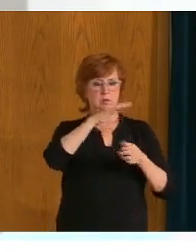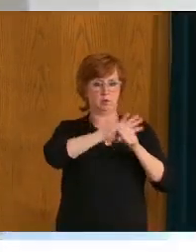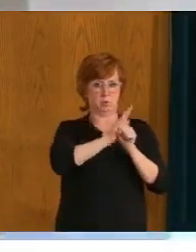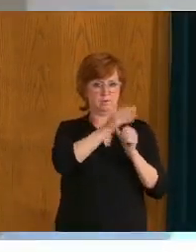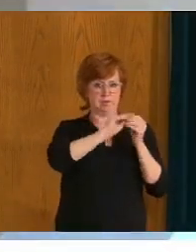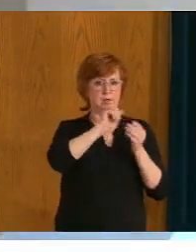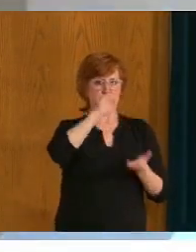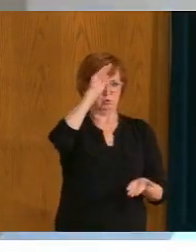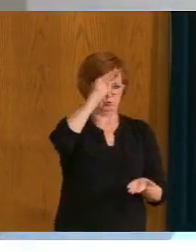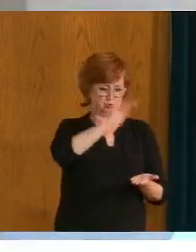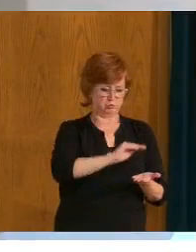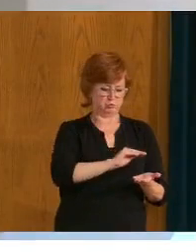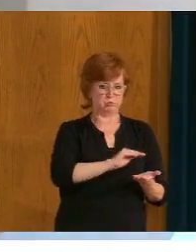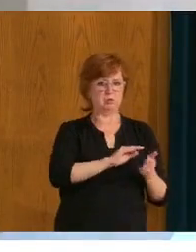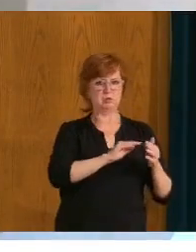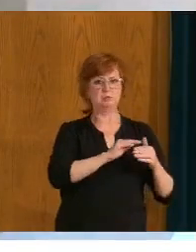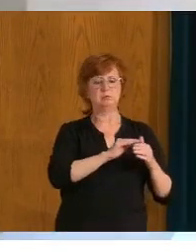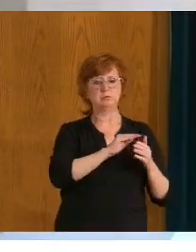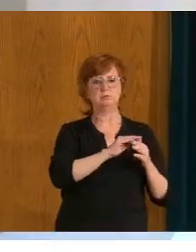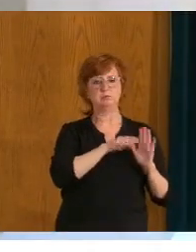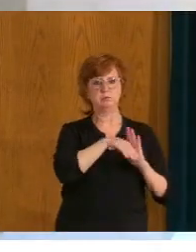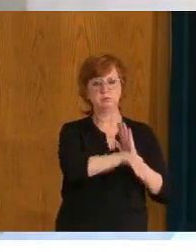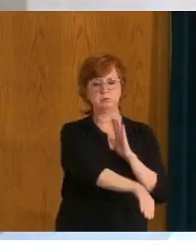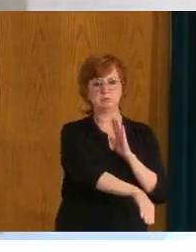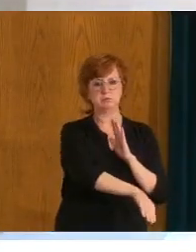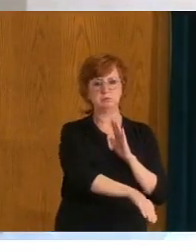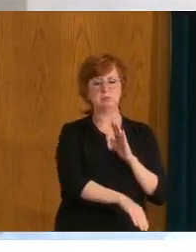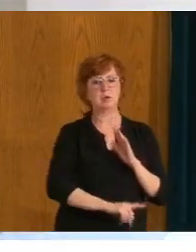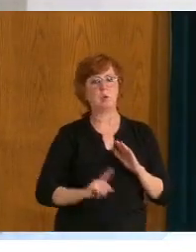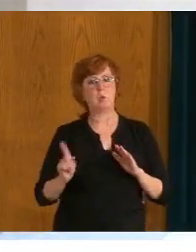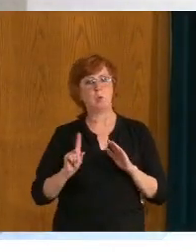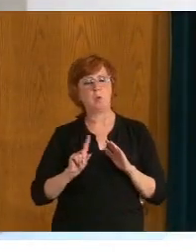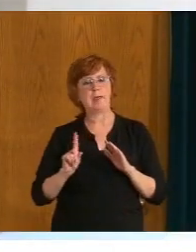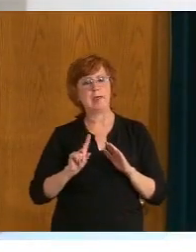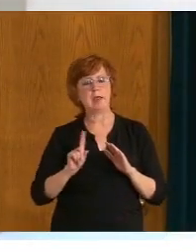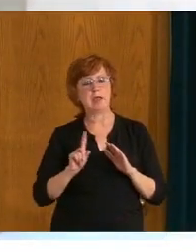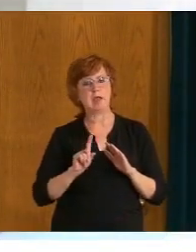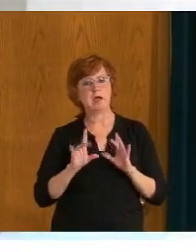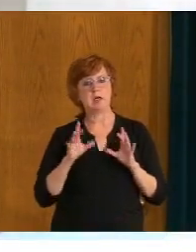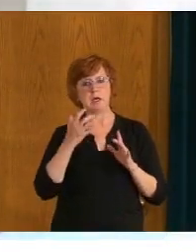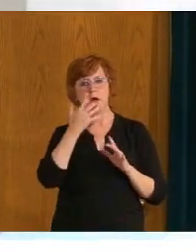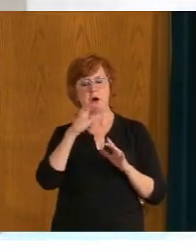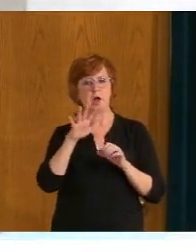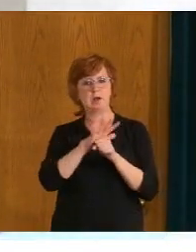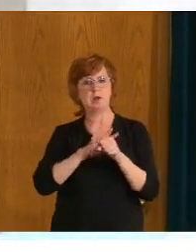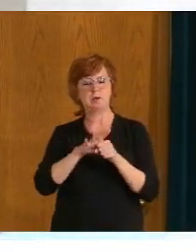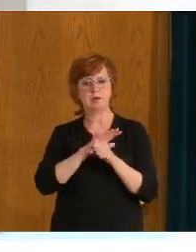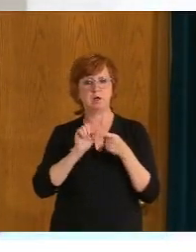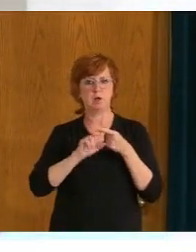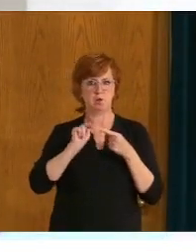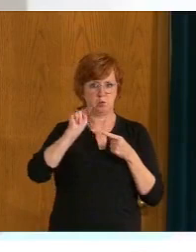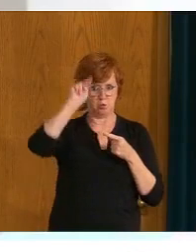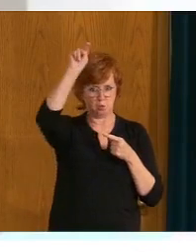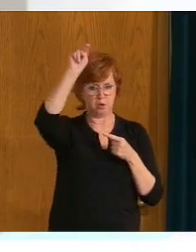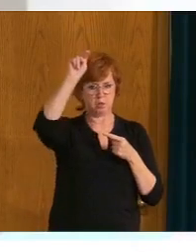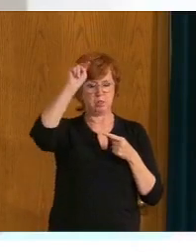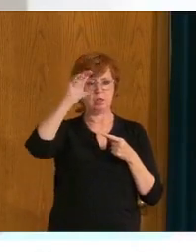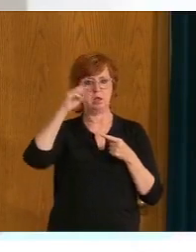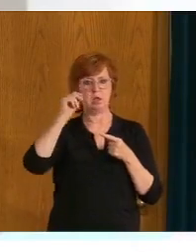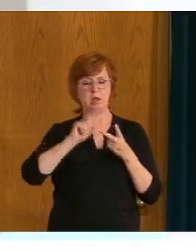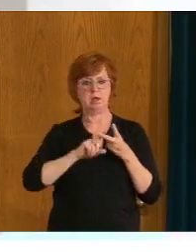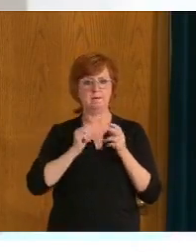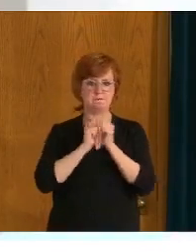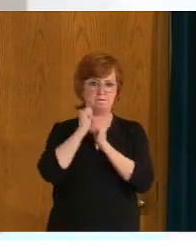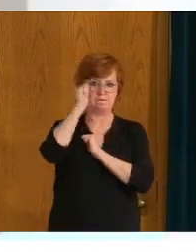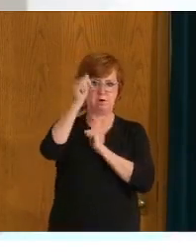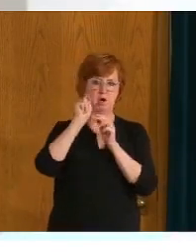most part in the far north and north of the province, uh, the north central PA and area in the northwest and in the far